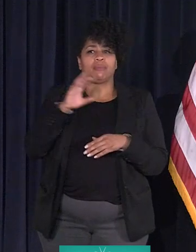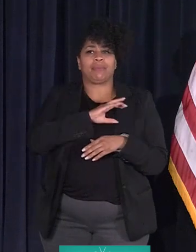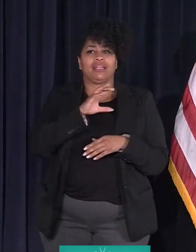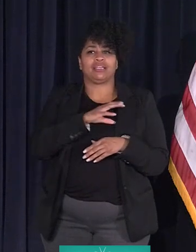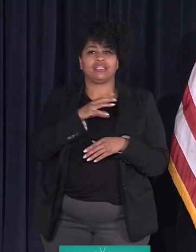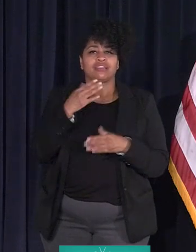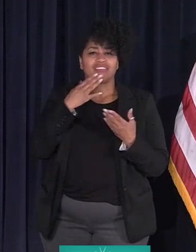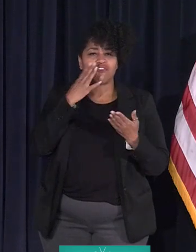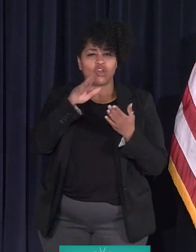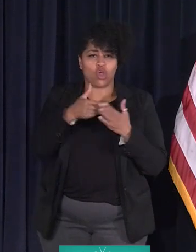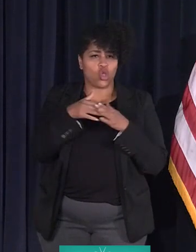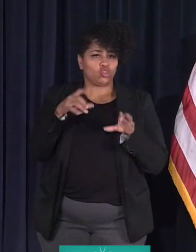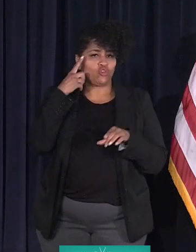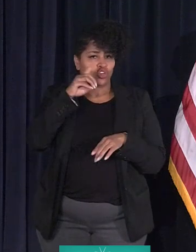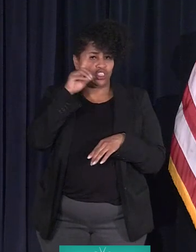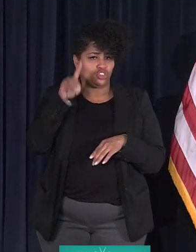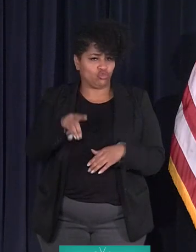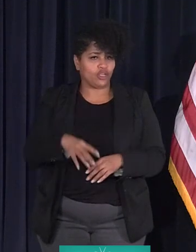do for Detroit.